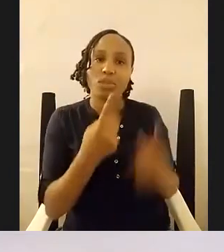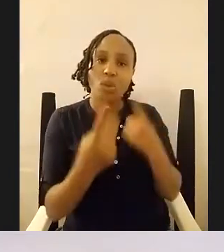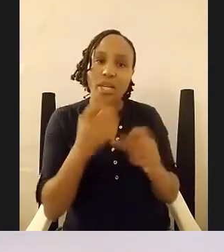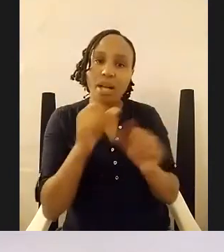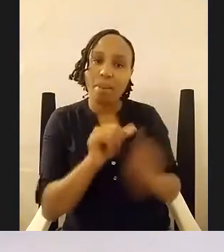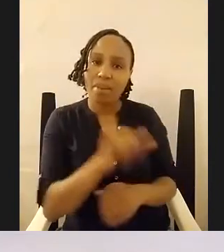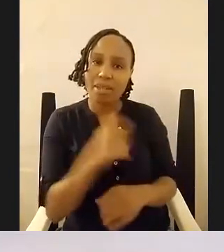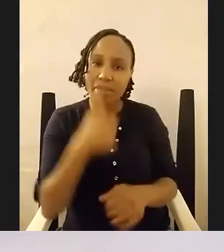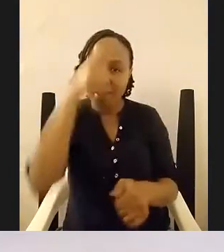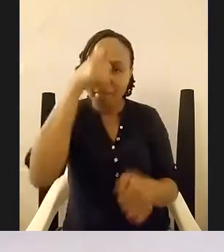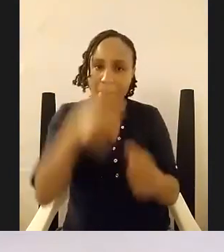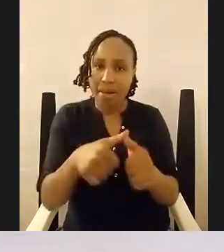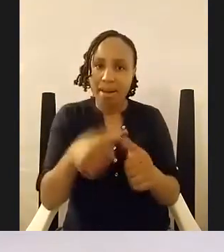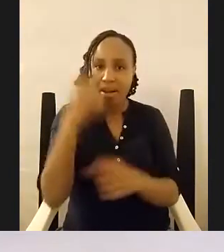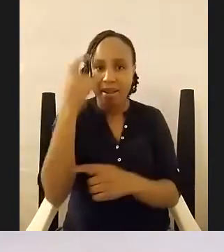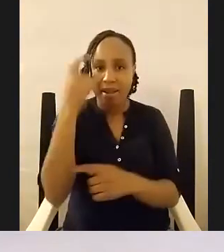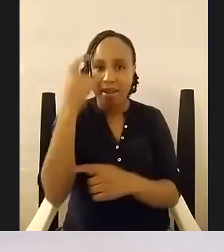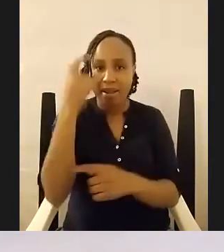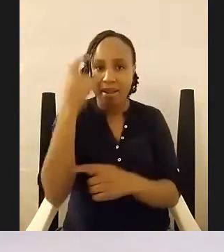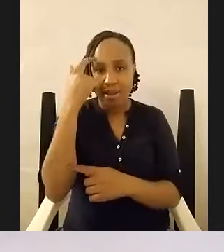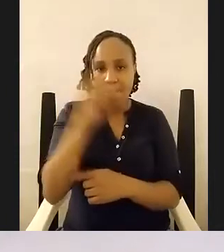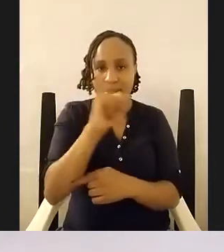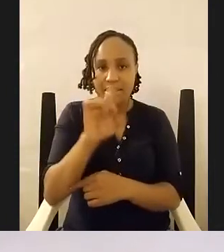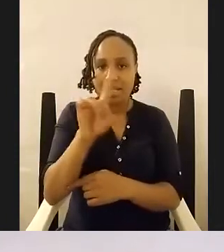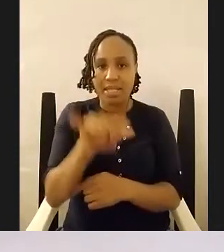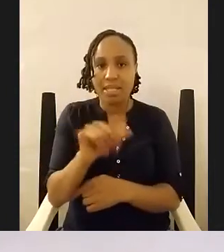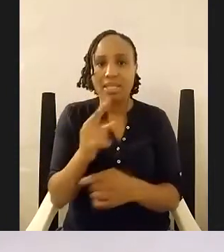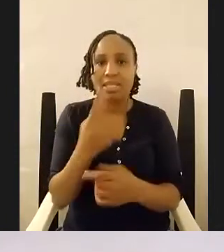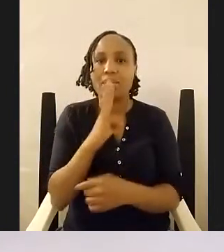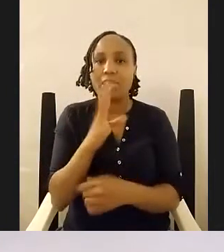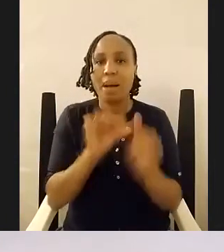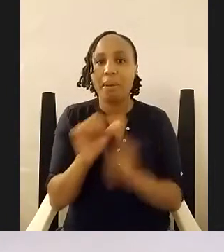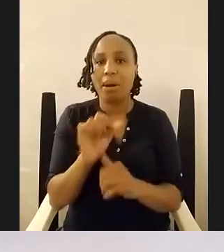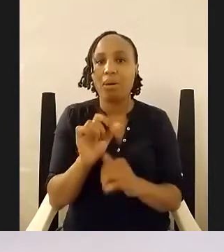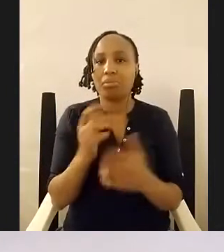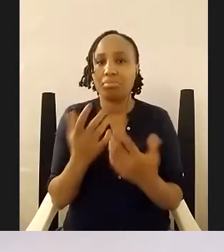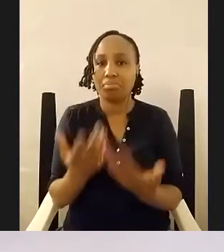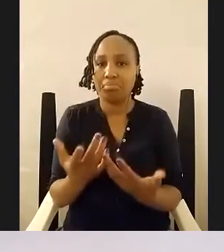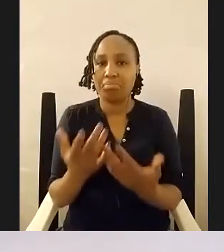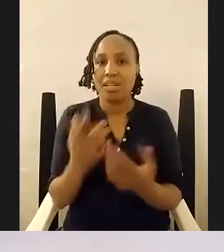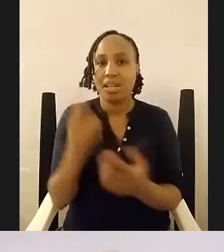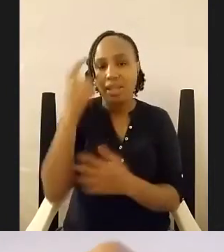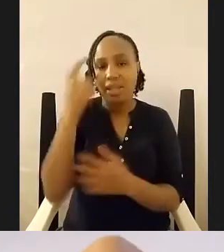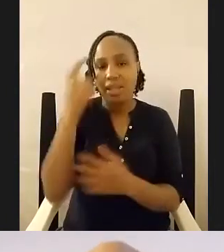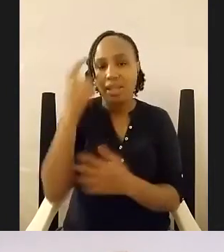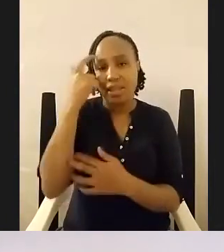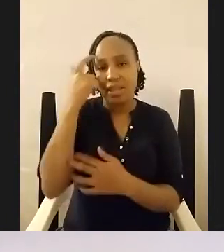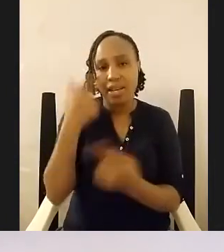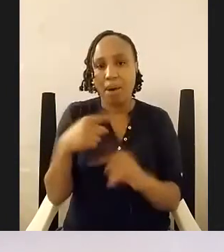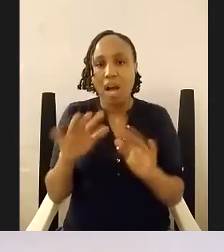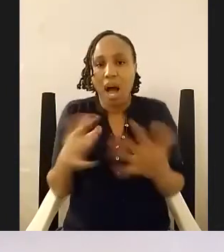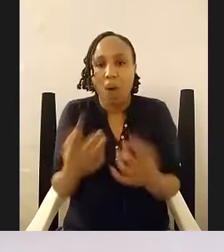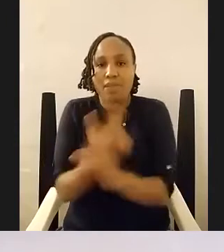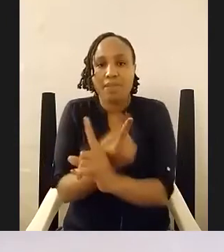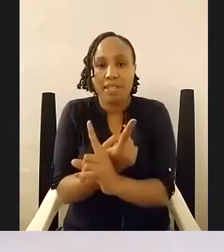zeddy smith talking about reading parts of white teeth now and thinking how how different um she could have written them